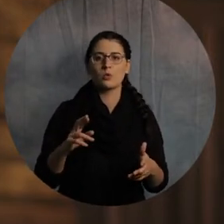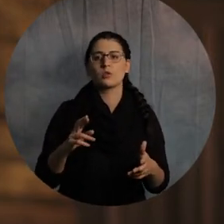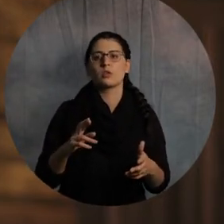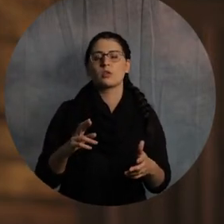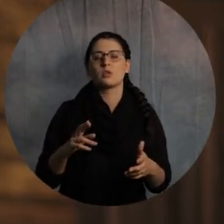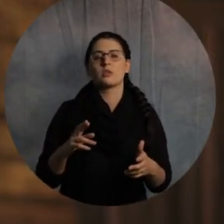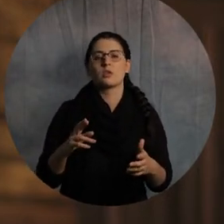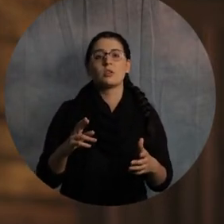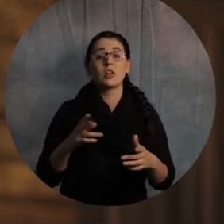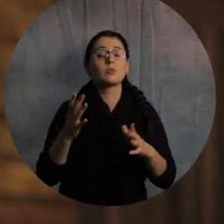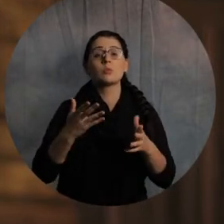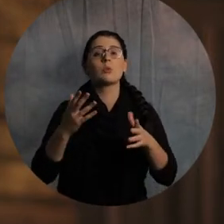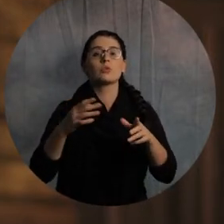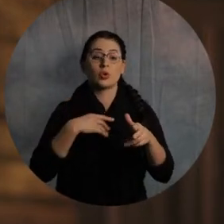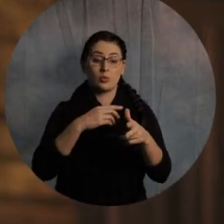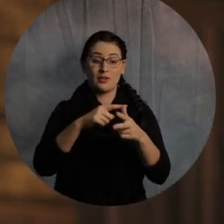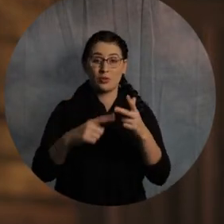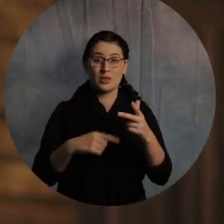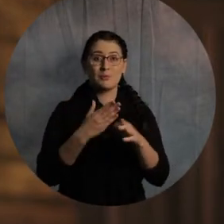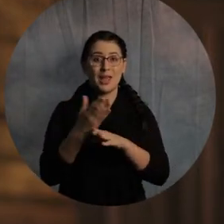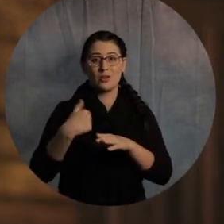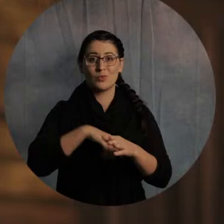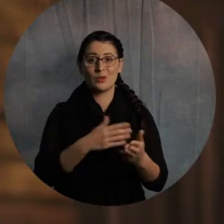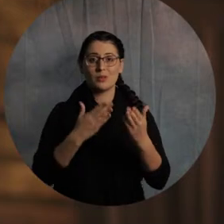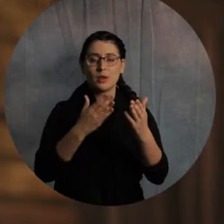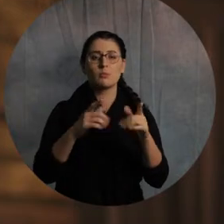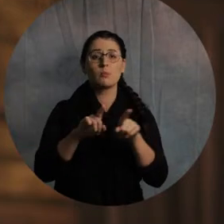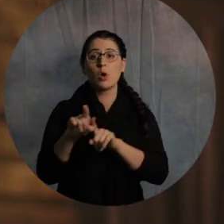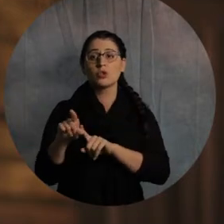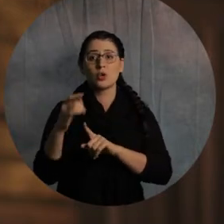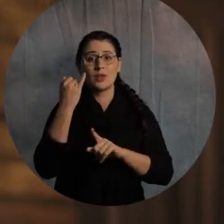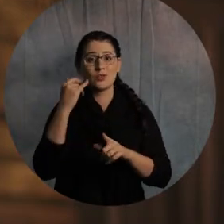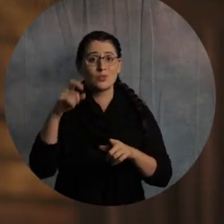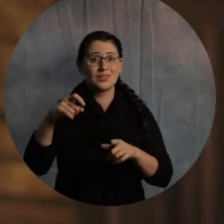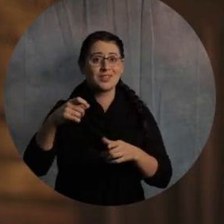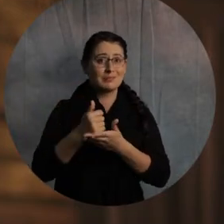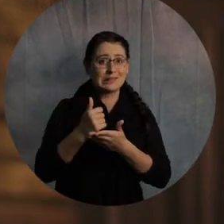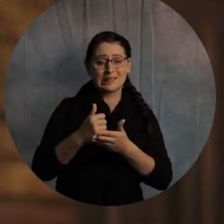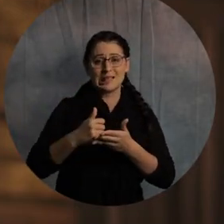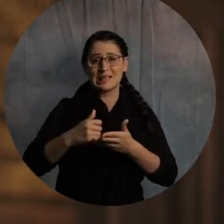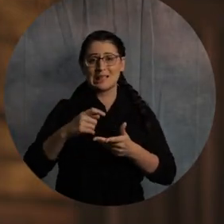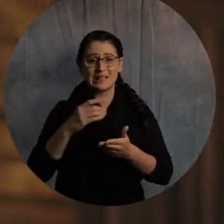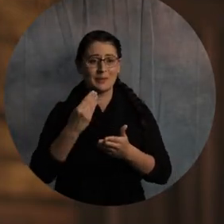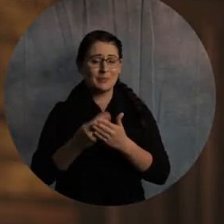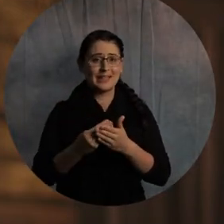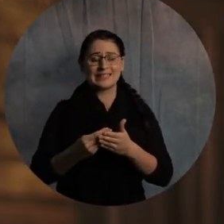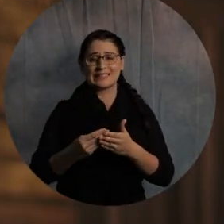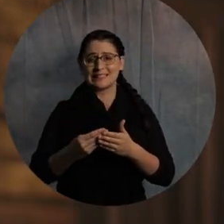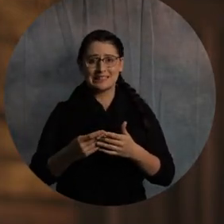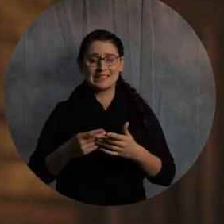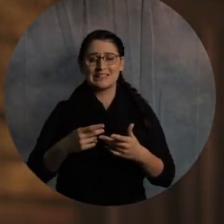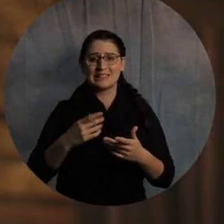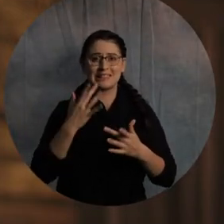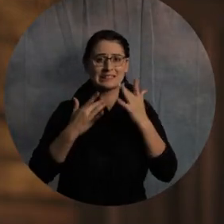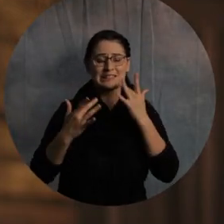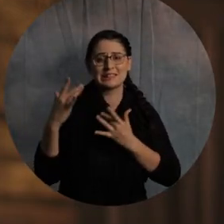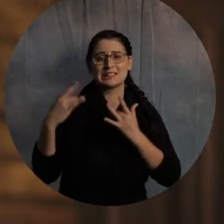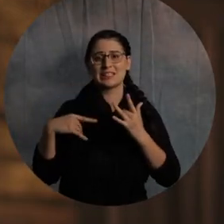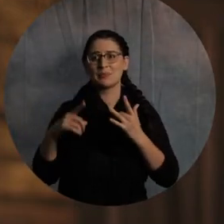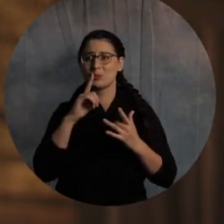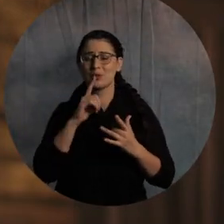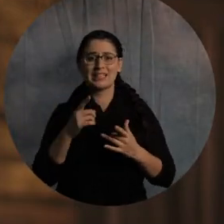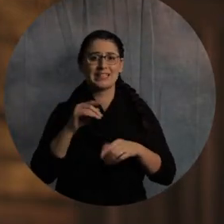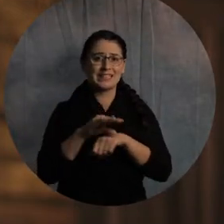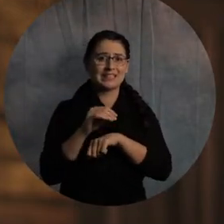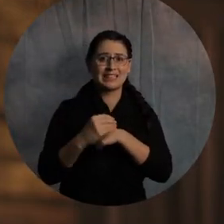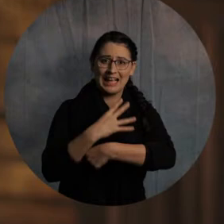They'll also help you pay for it. And so if you're in a financial situation where you're going, man, we really need counseling, but we can't afford it,